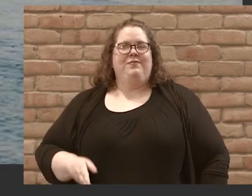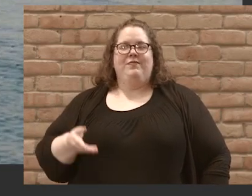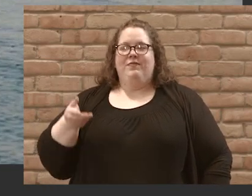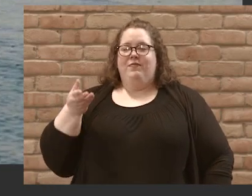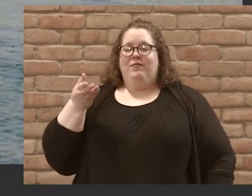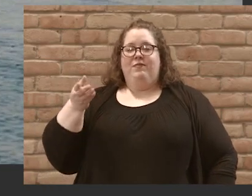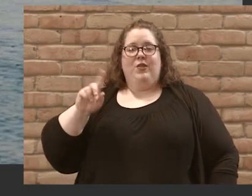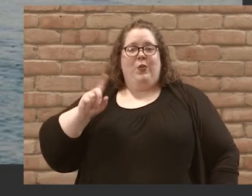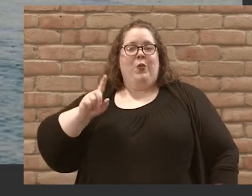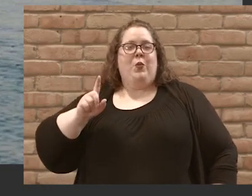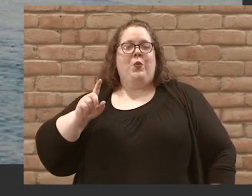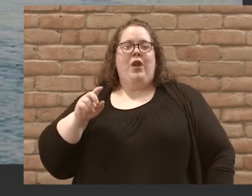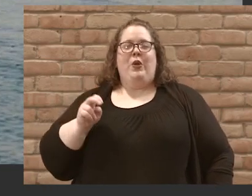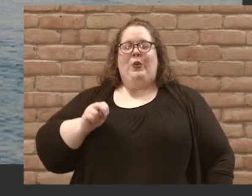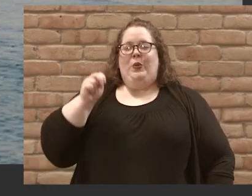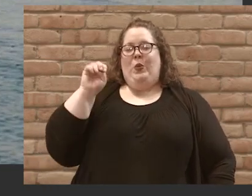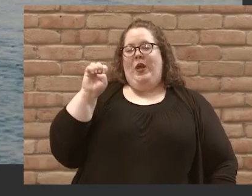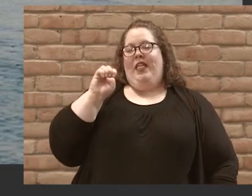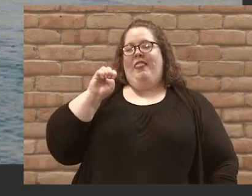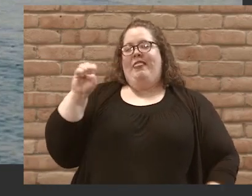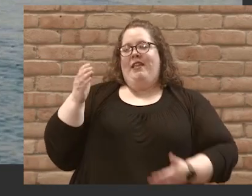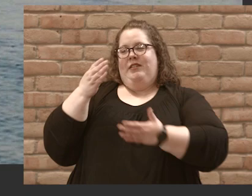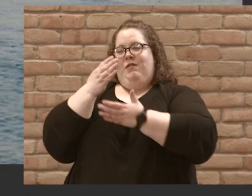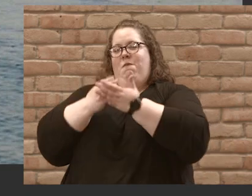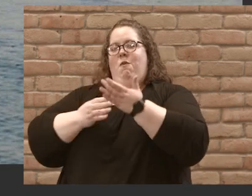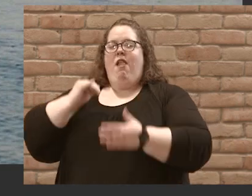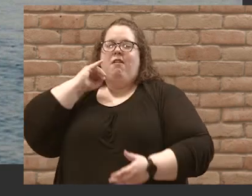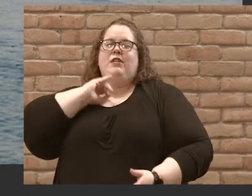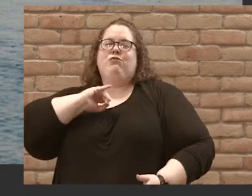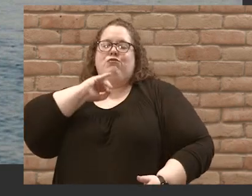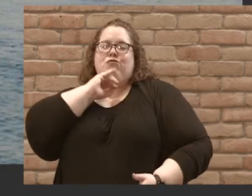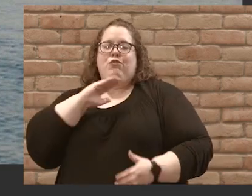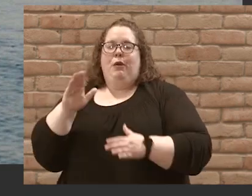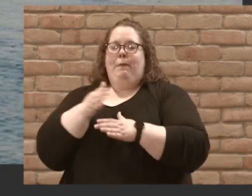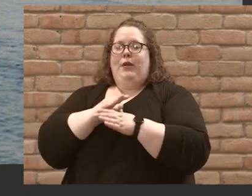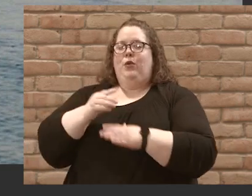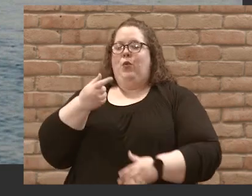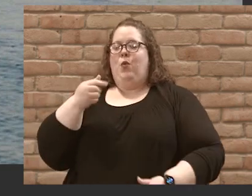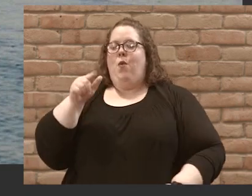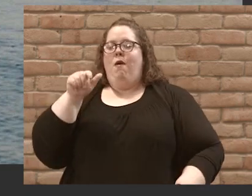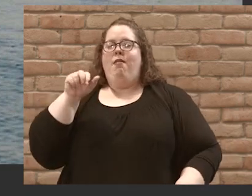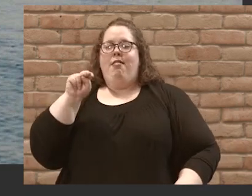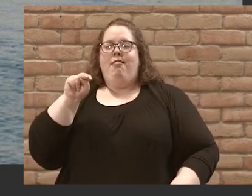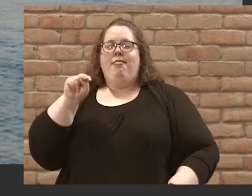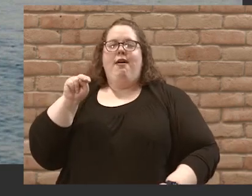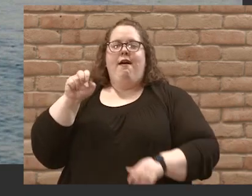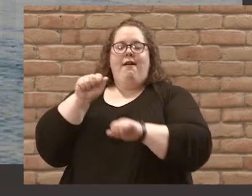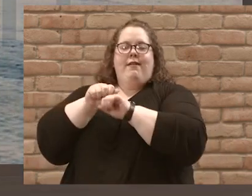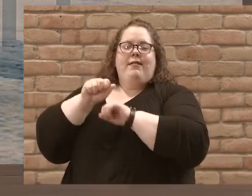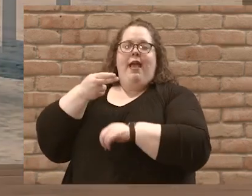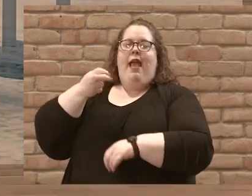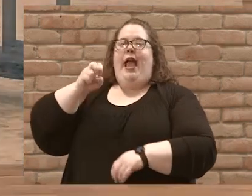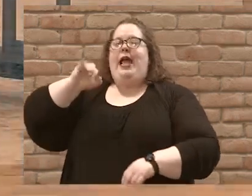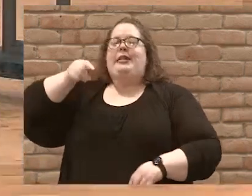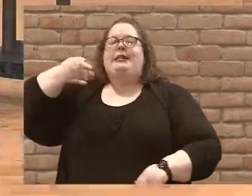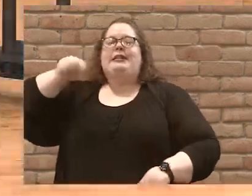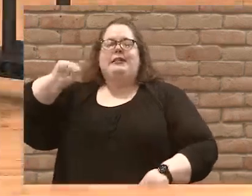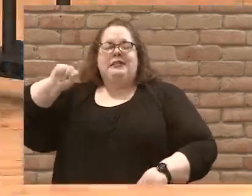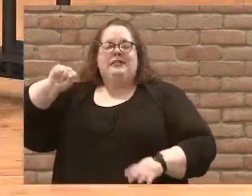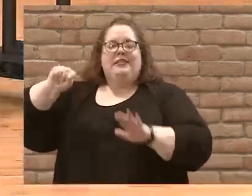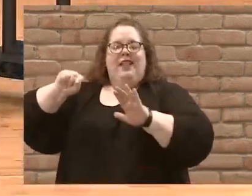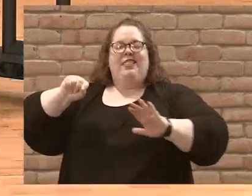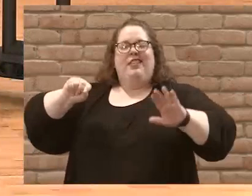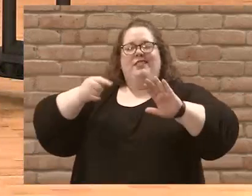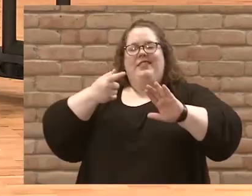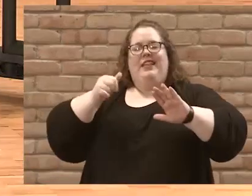situated in the northeast side of Israel and it's between the Golan Heights and this whole area of